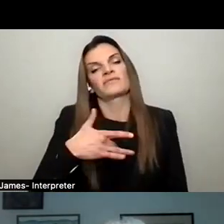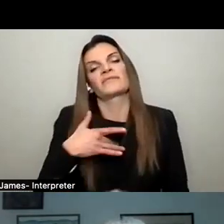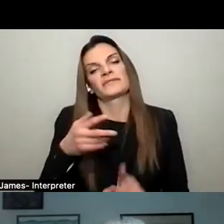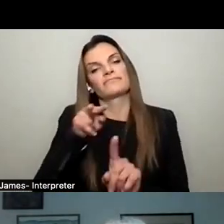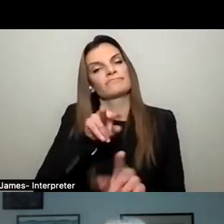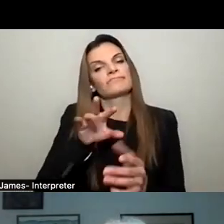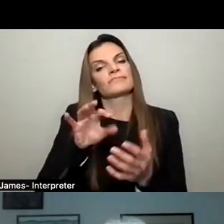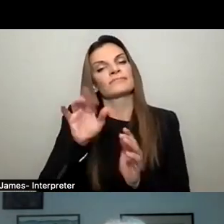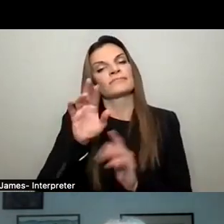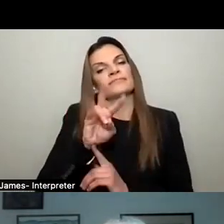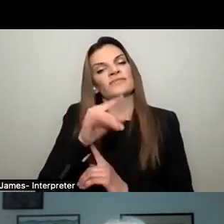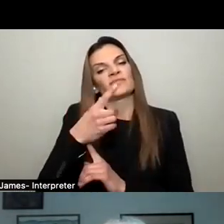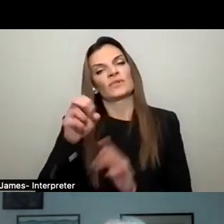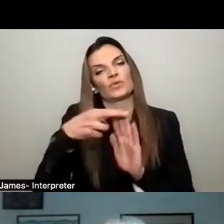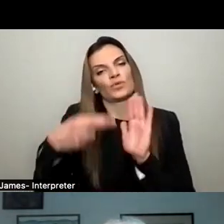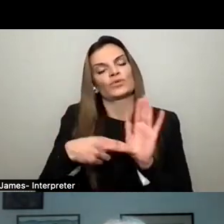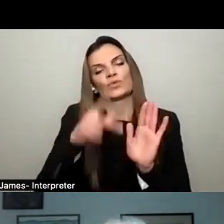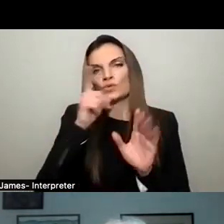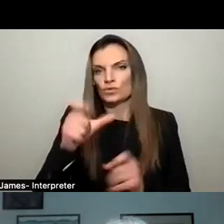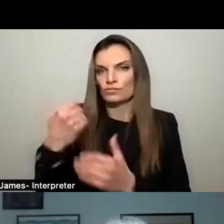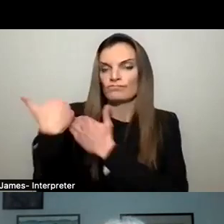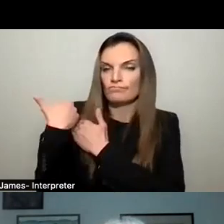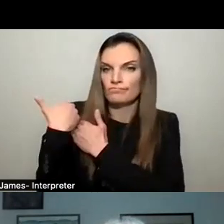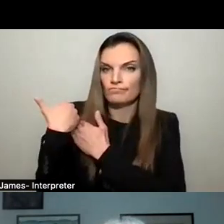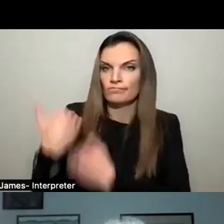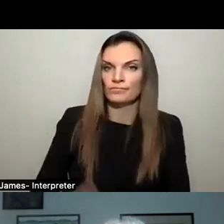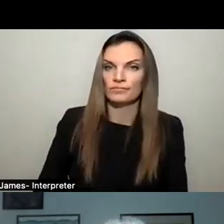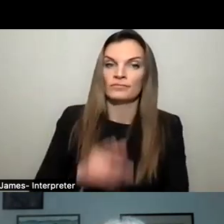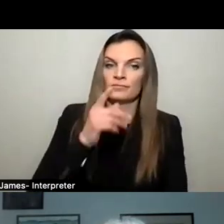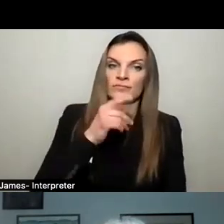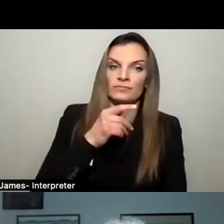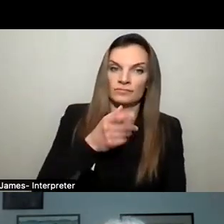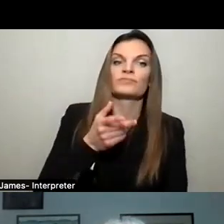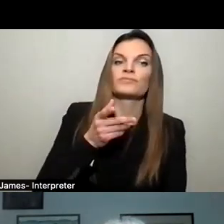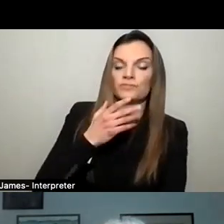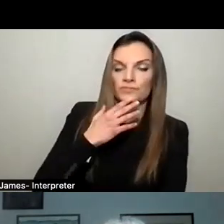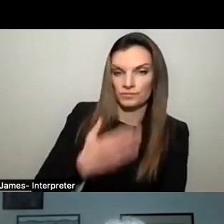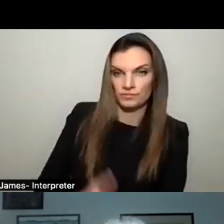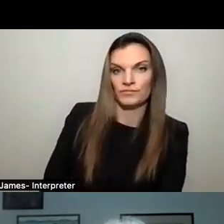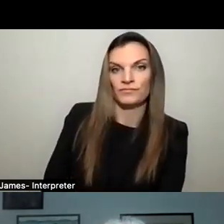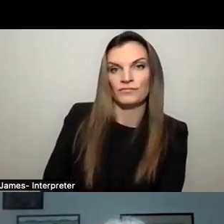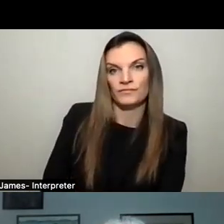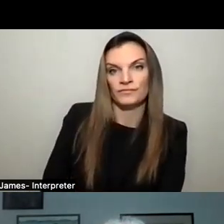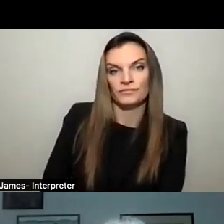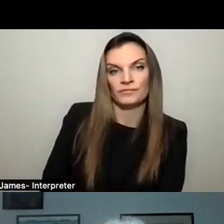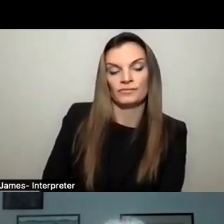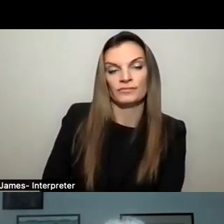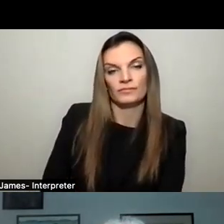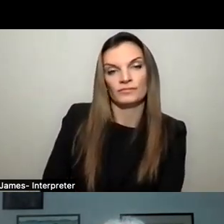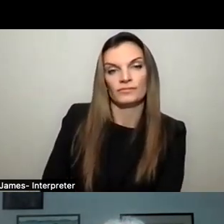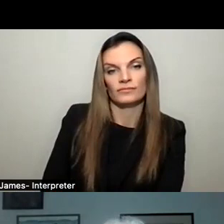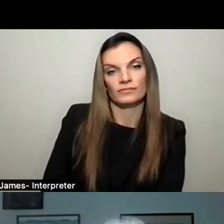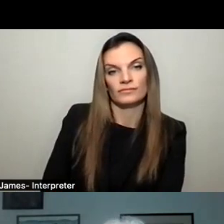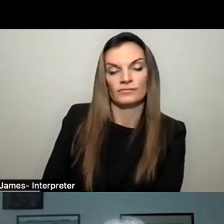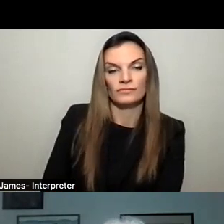rules and who should be in charge of that enforcement? Thank you. The primary place that all of us are going to